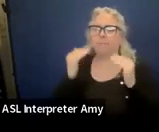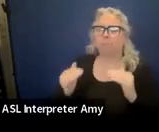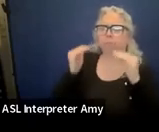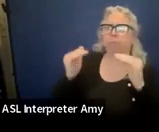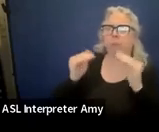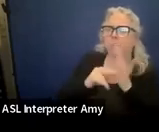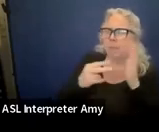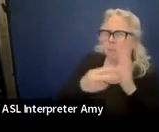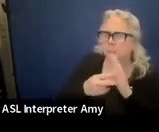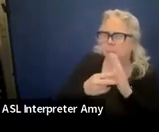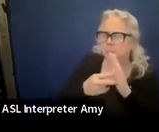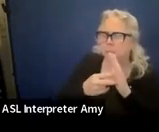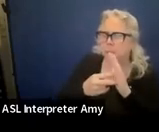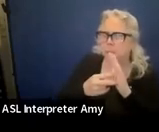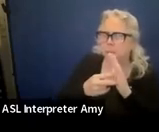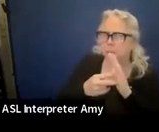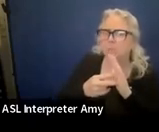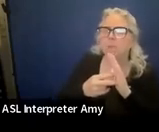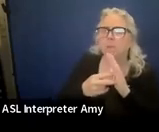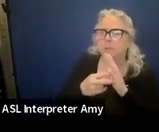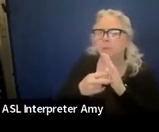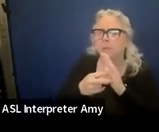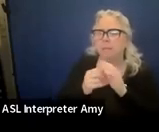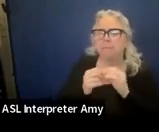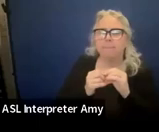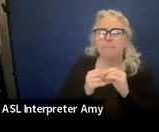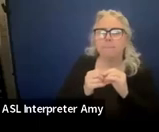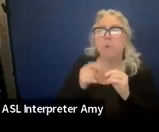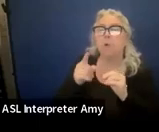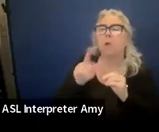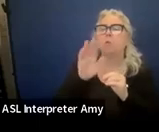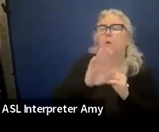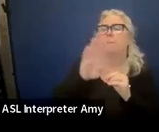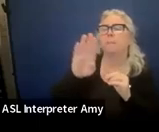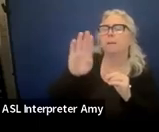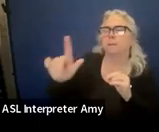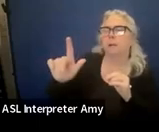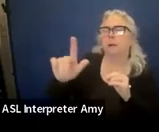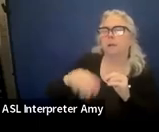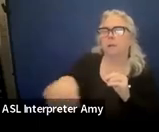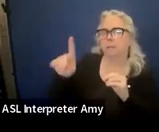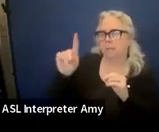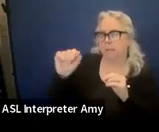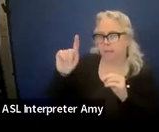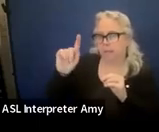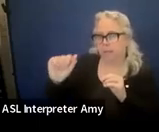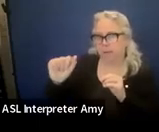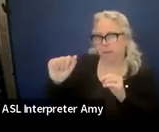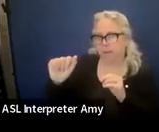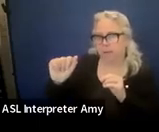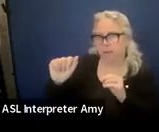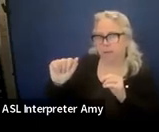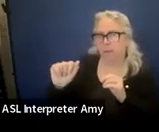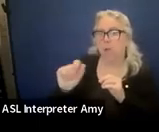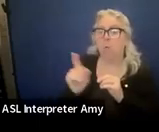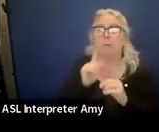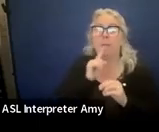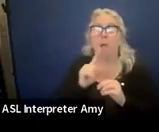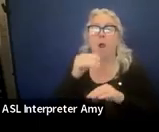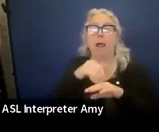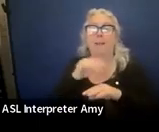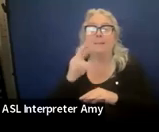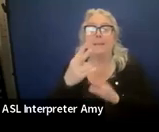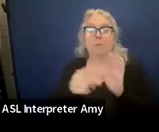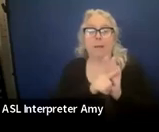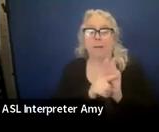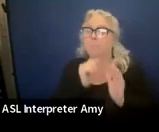like... Right. Your baseline data, it would be where they are with second grade, because how do you know they're